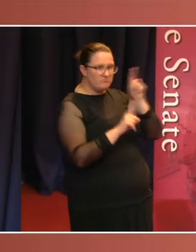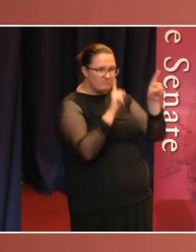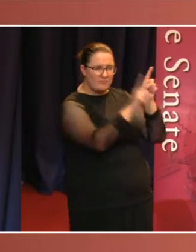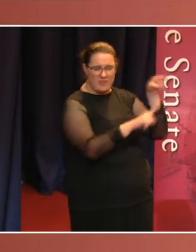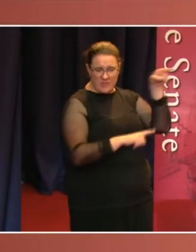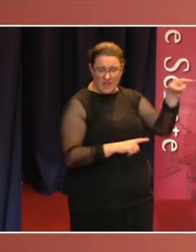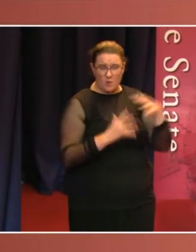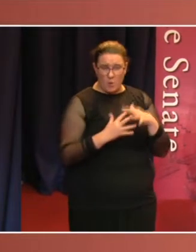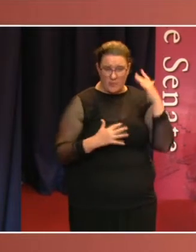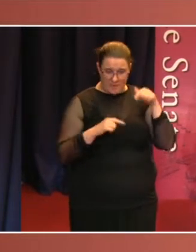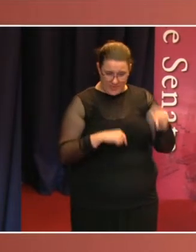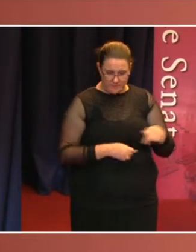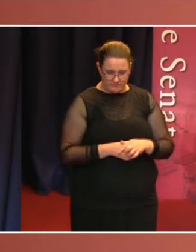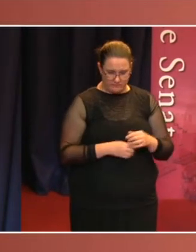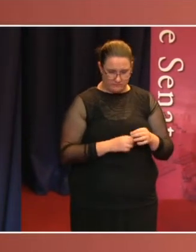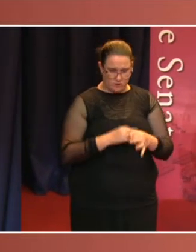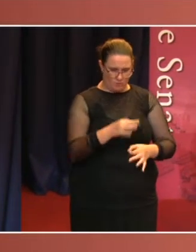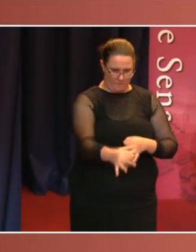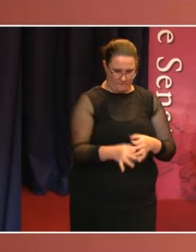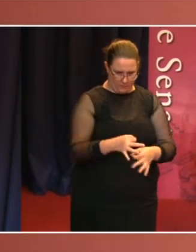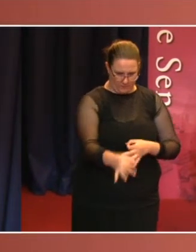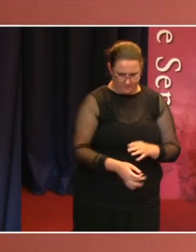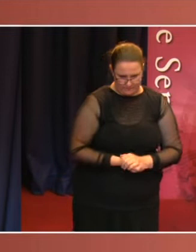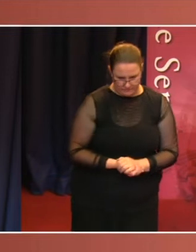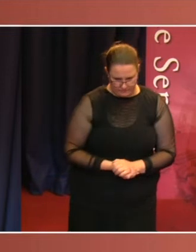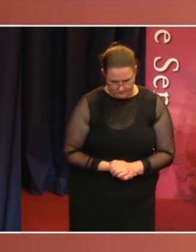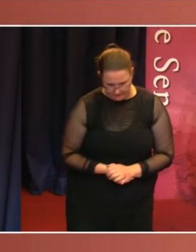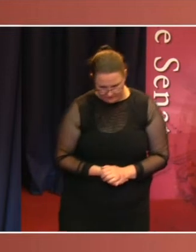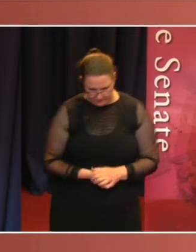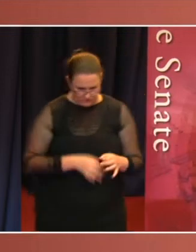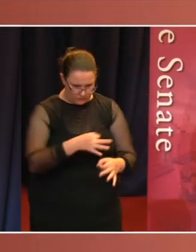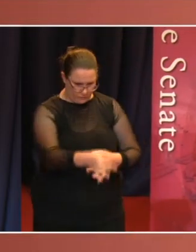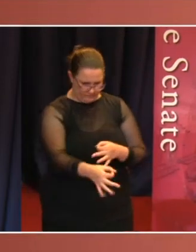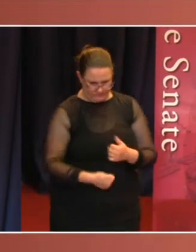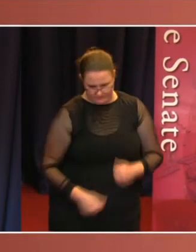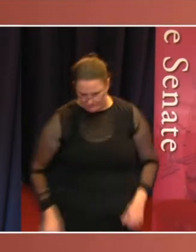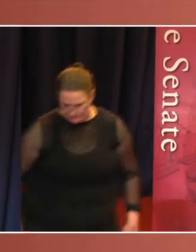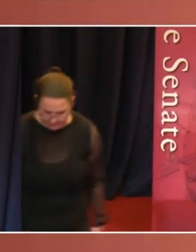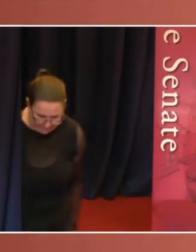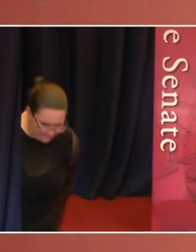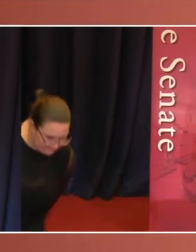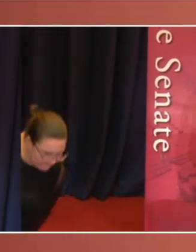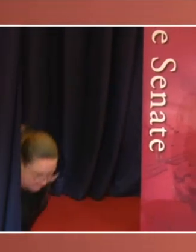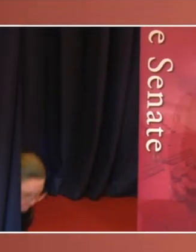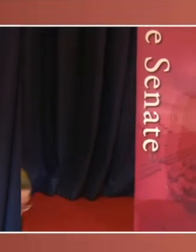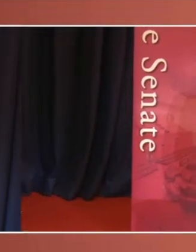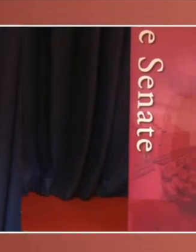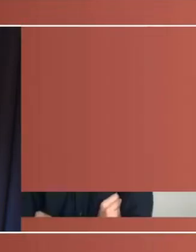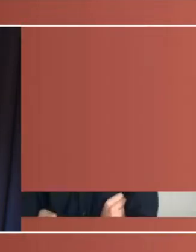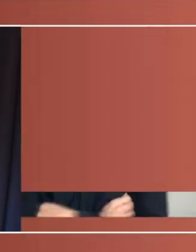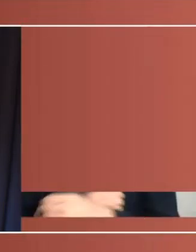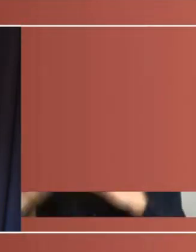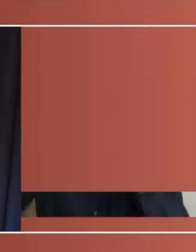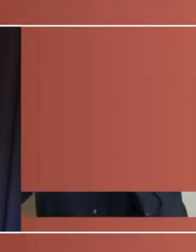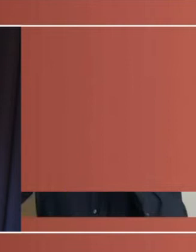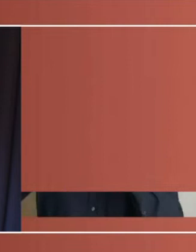politics. The Senate is also more prepared to stand up to the executive arm of government than the House